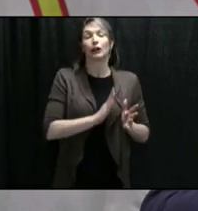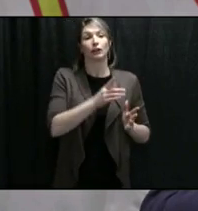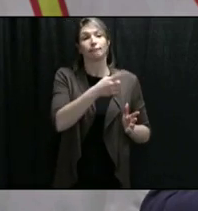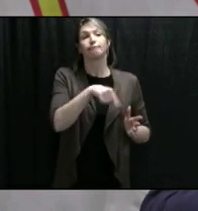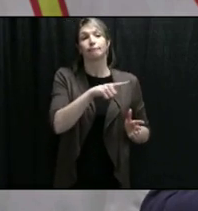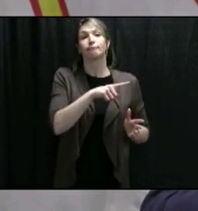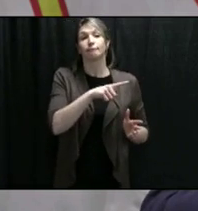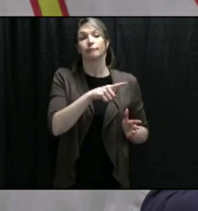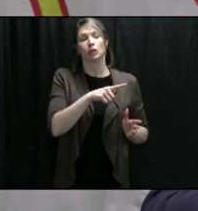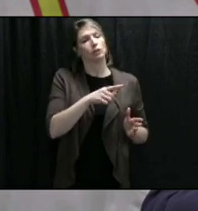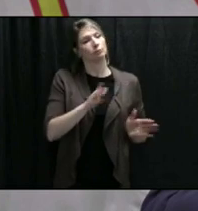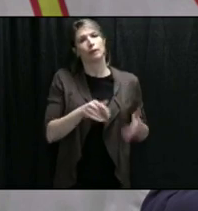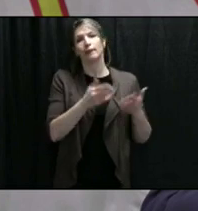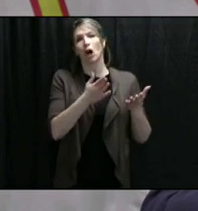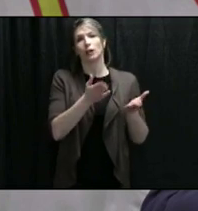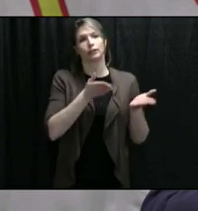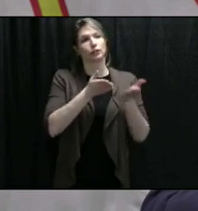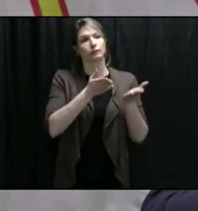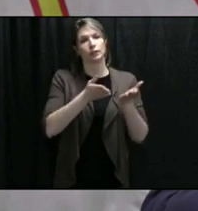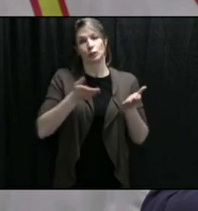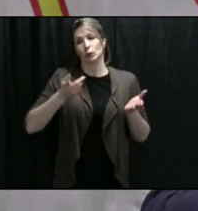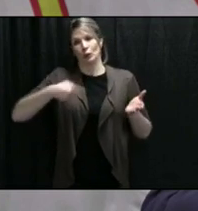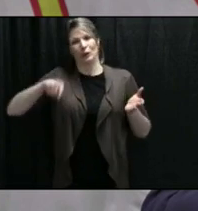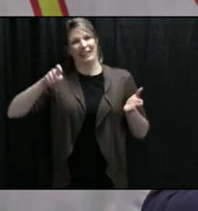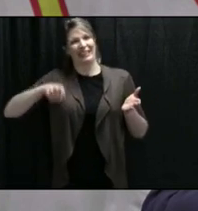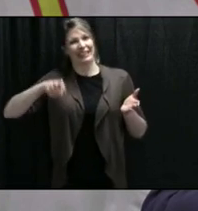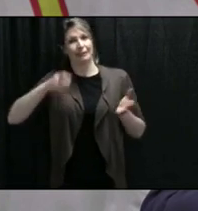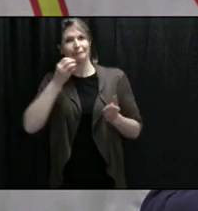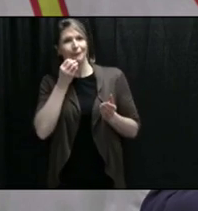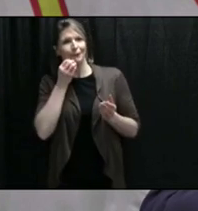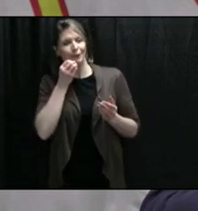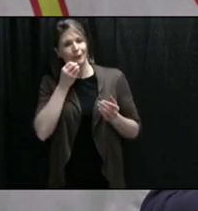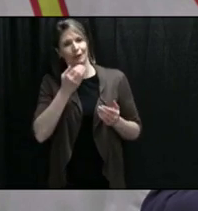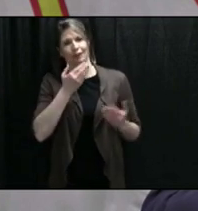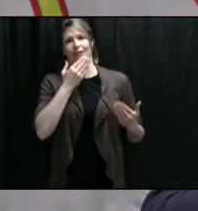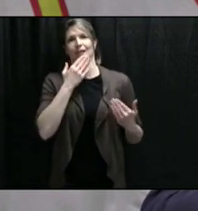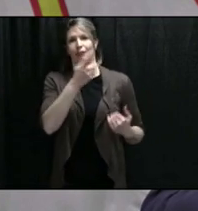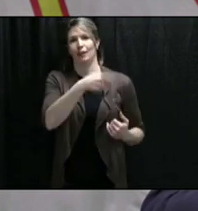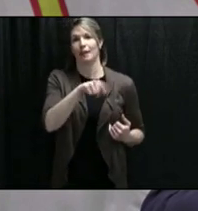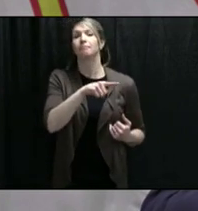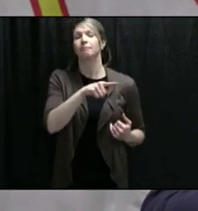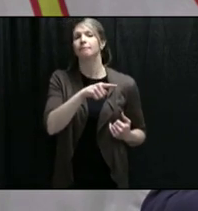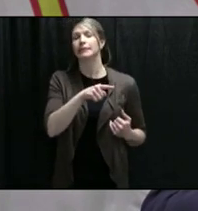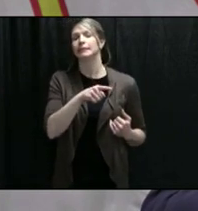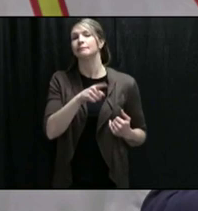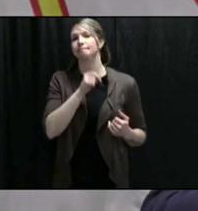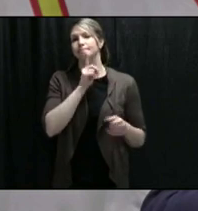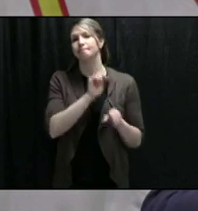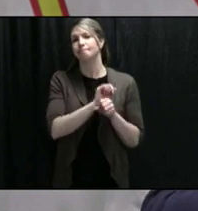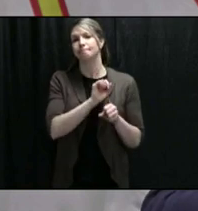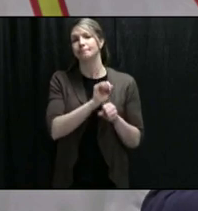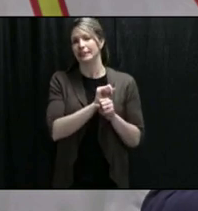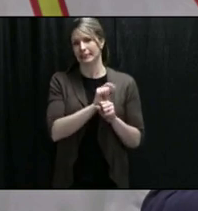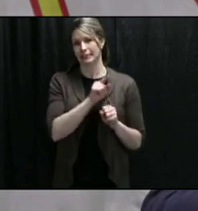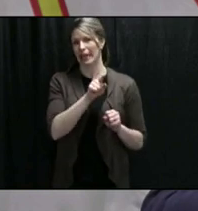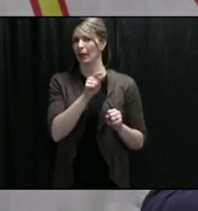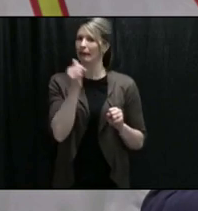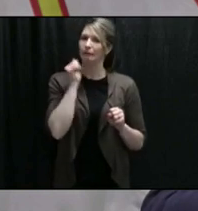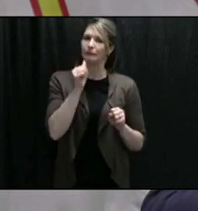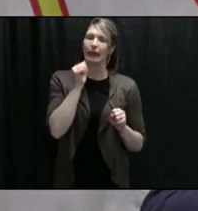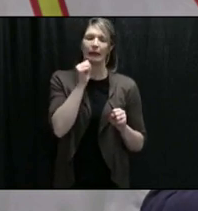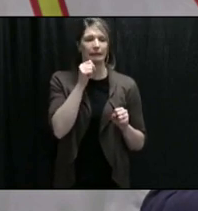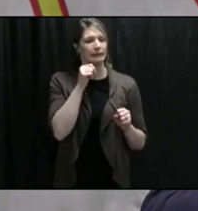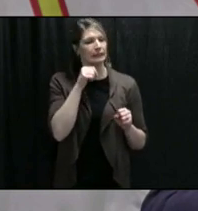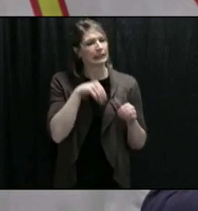people that are just there providing the service that we need, services that we need. There's no question they are seeing this on the front lines, and this is something